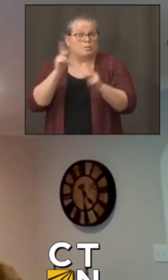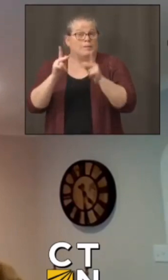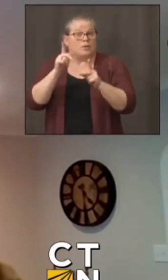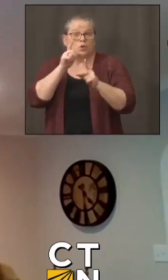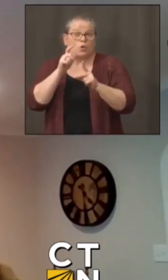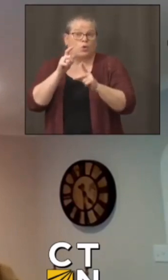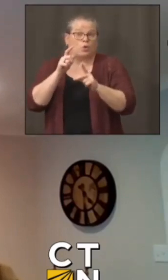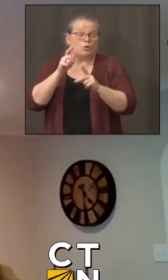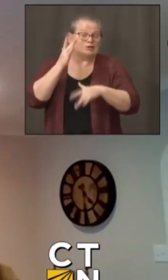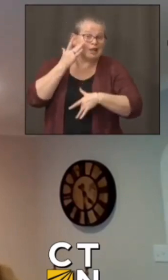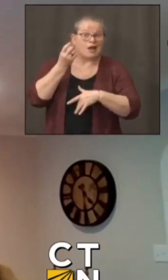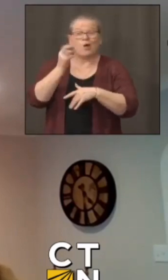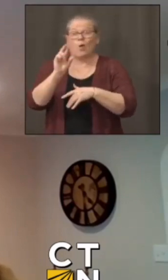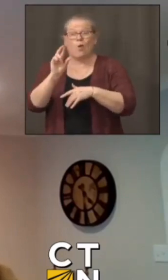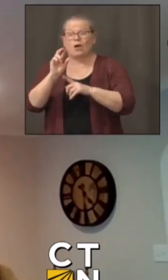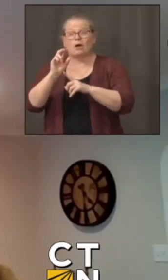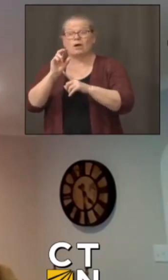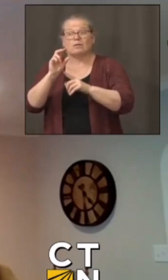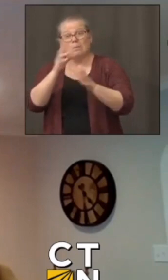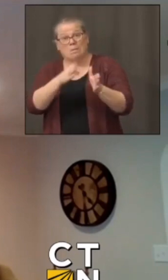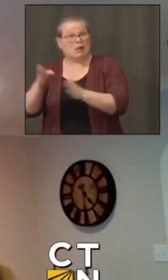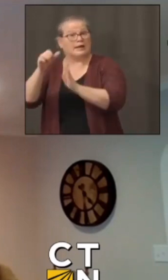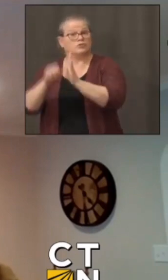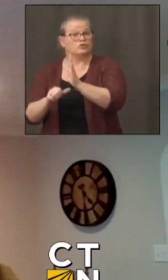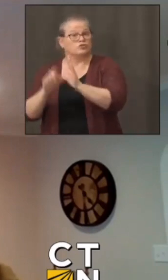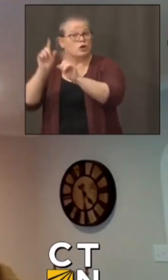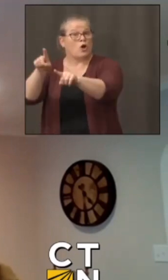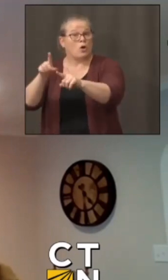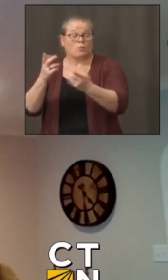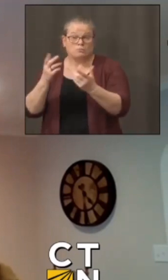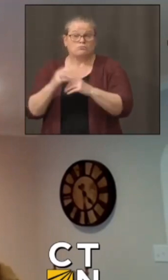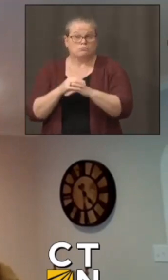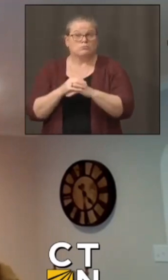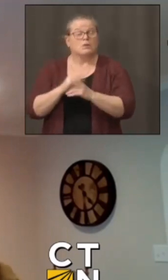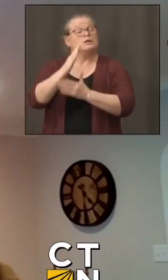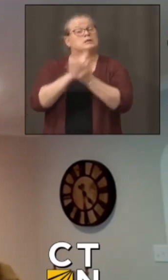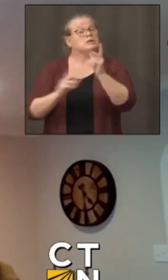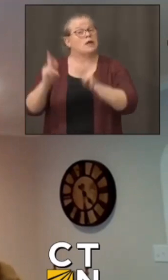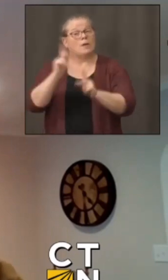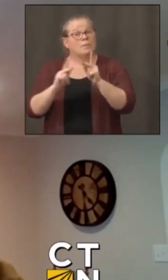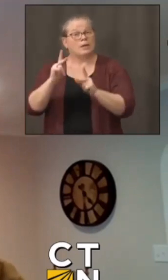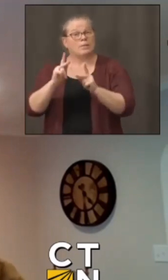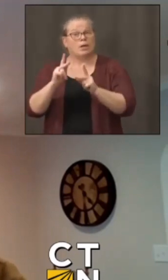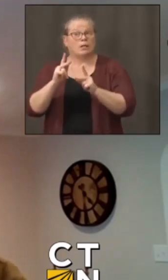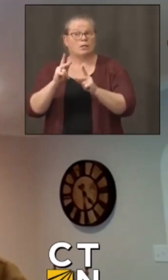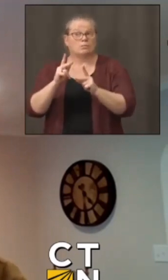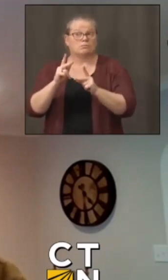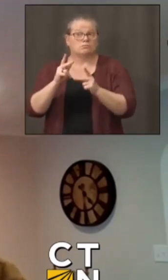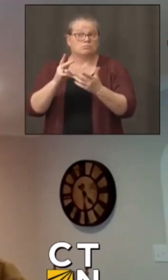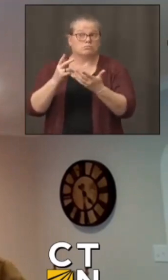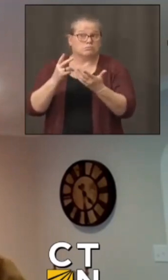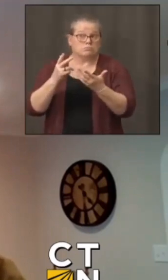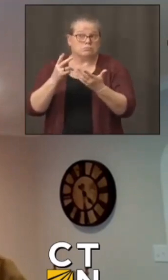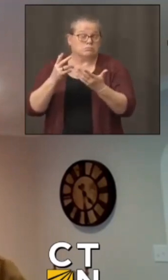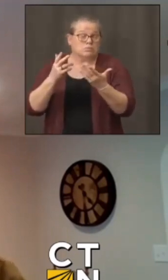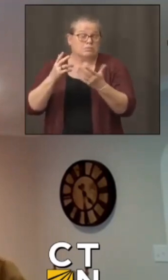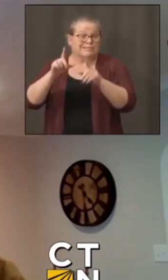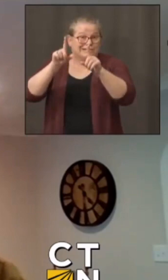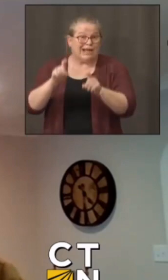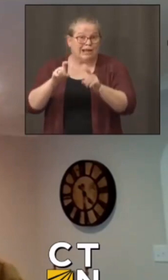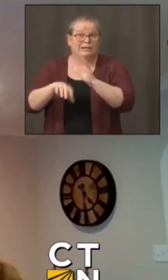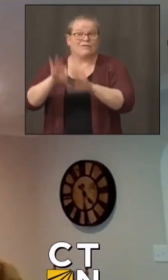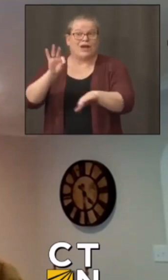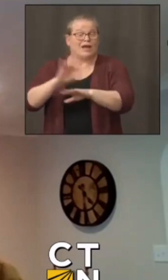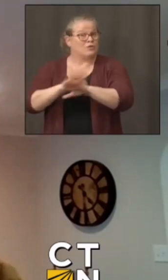eventually become positive even with a negative test um but we think the transmission from covid infected